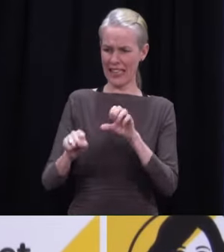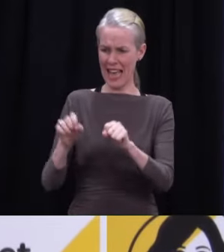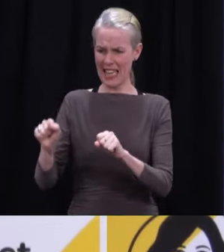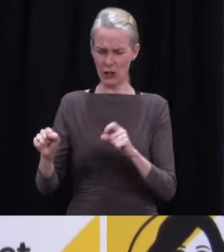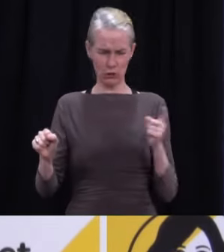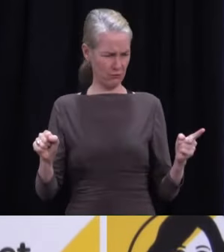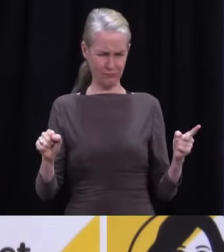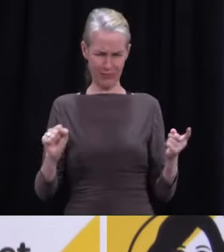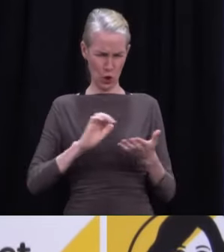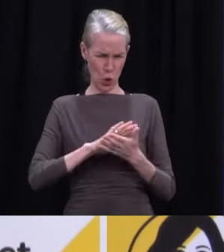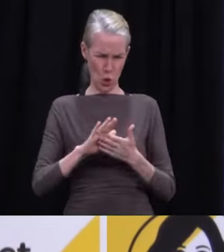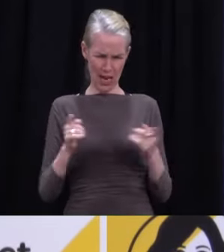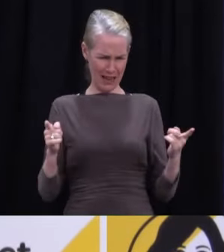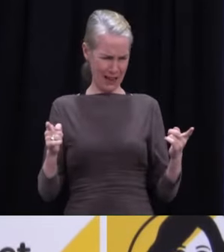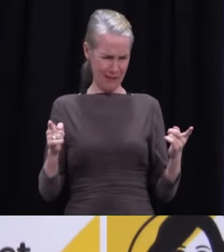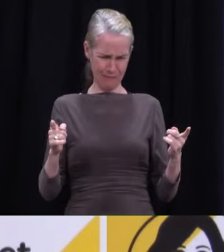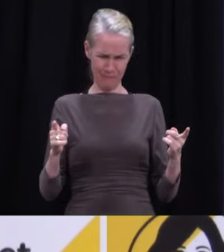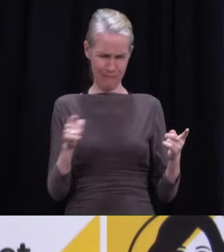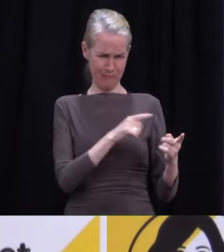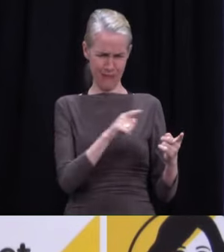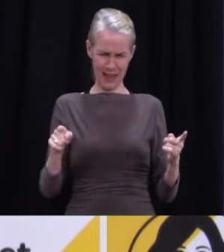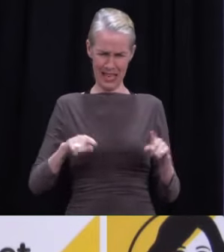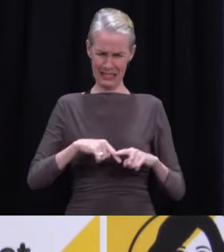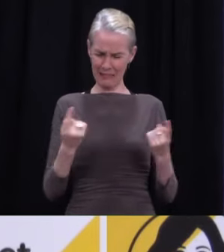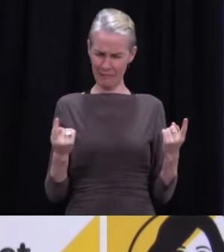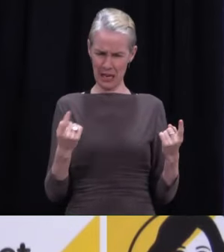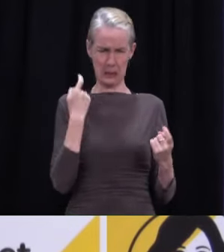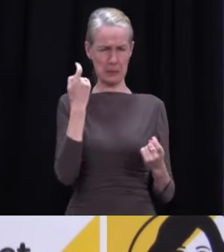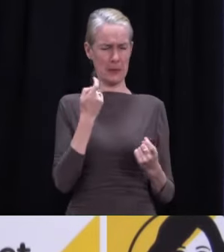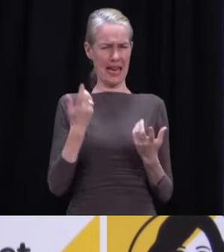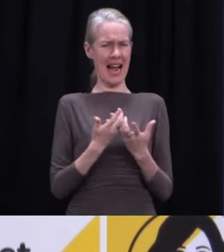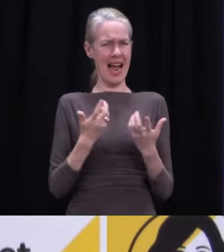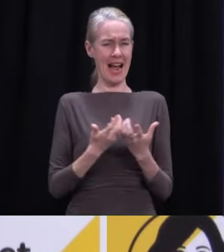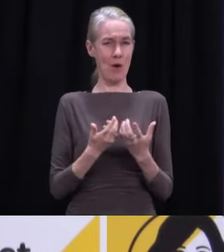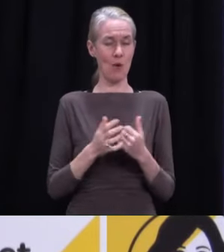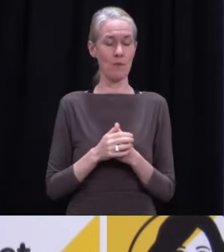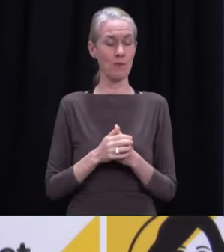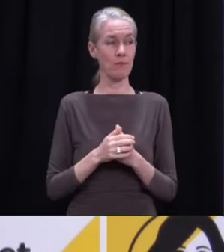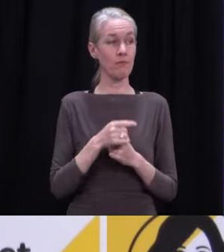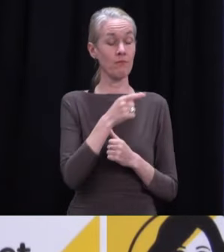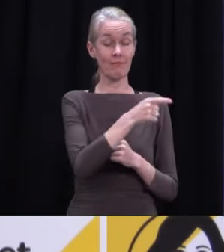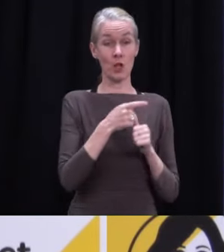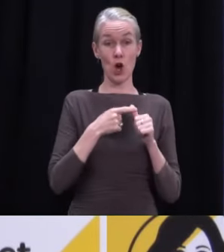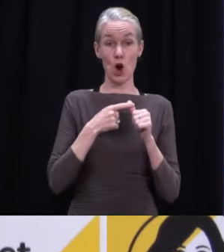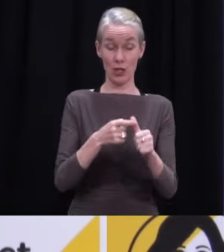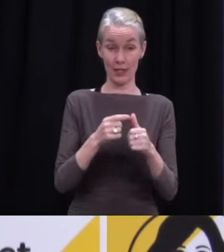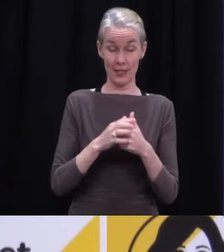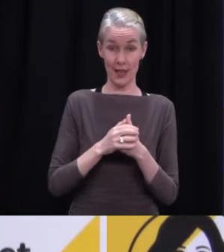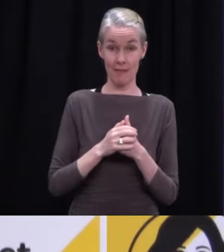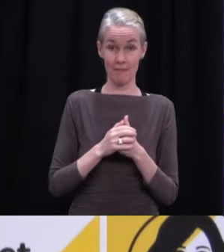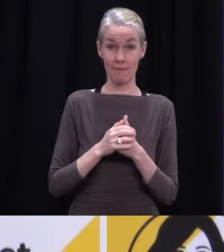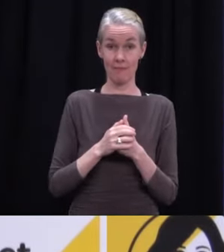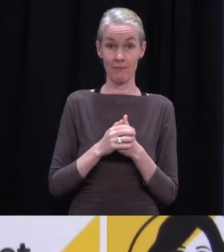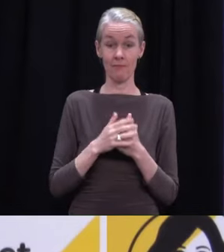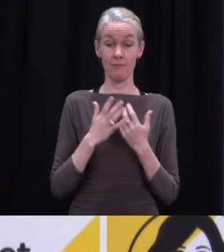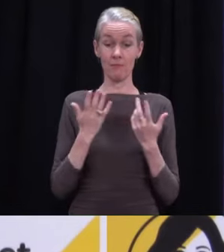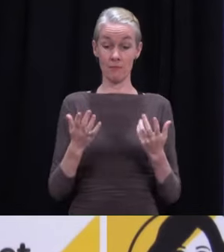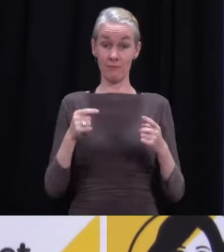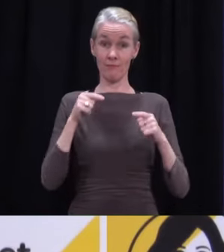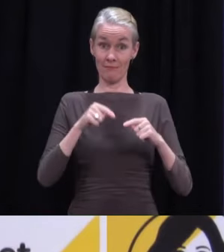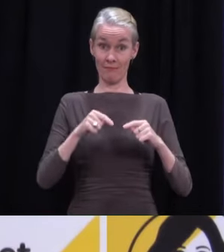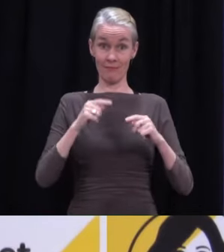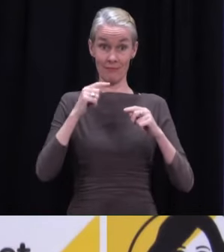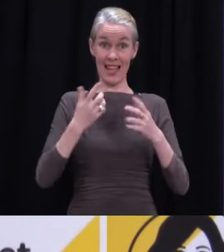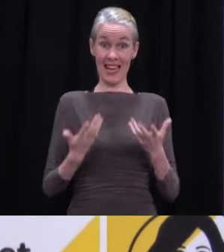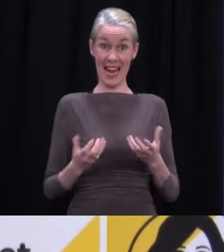So, response to your second question first. No. All of the cases that have been sequenced in the outbreak, and it's the vast majority so